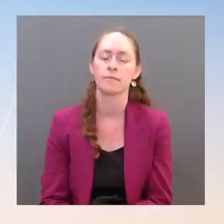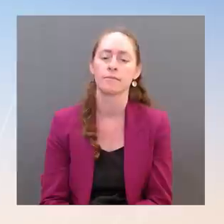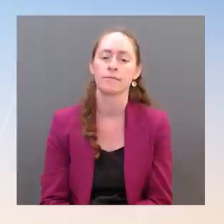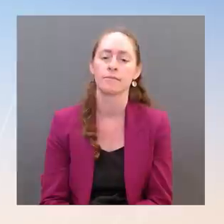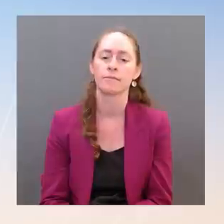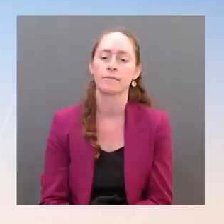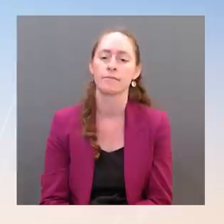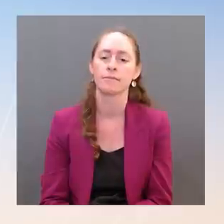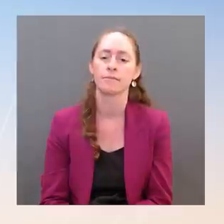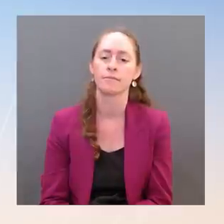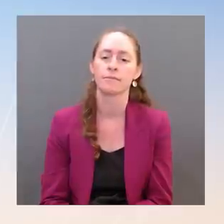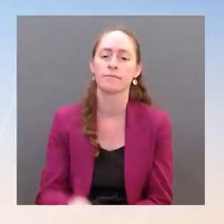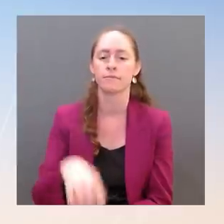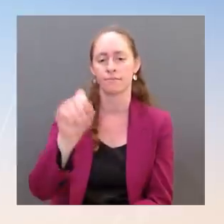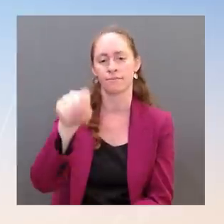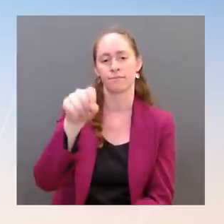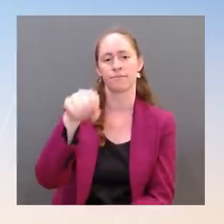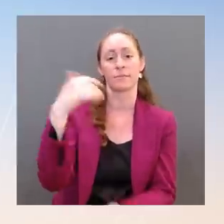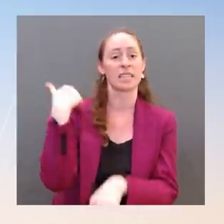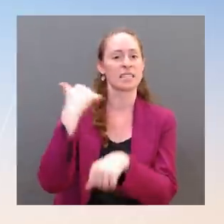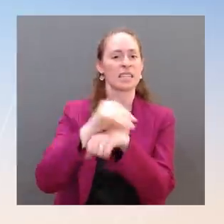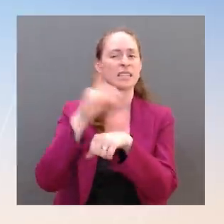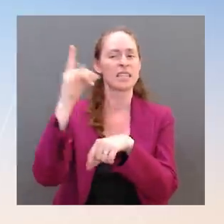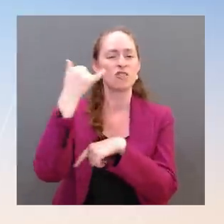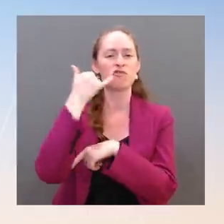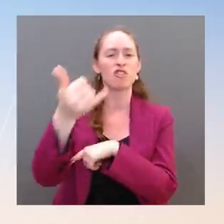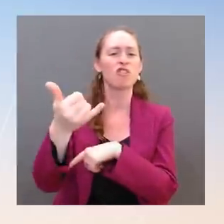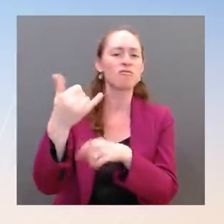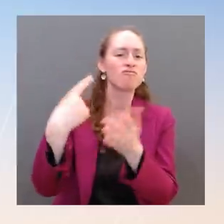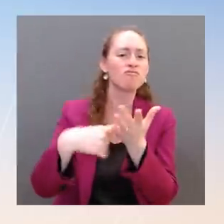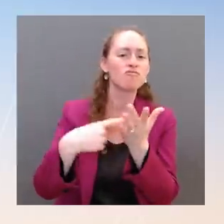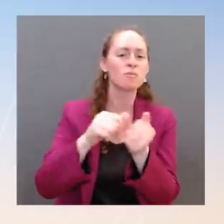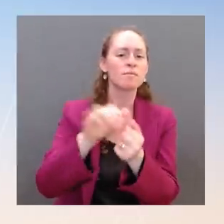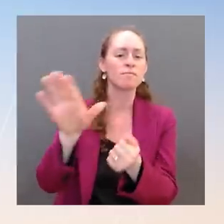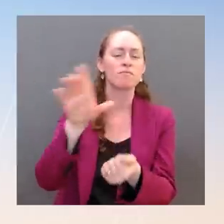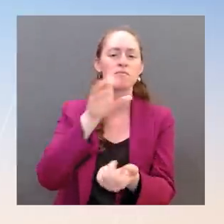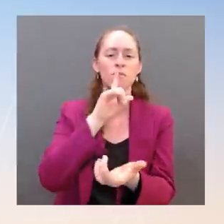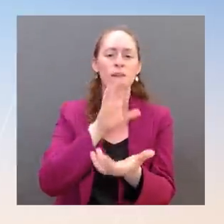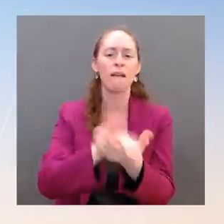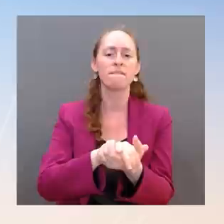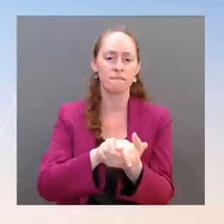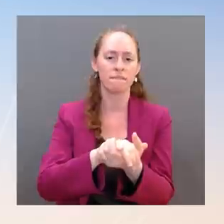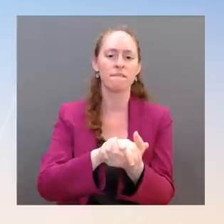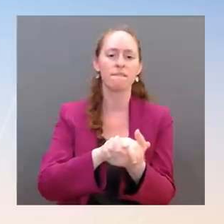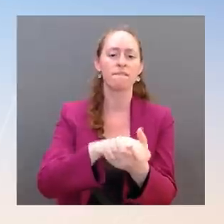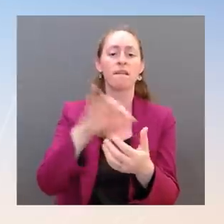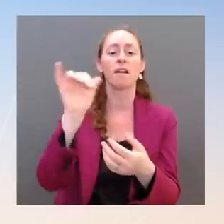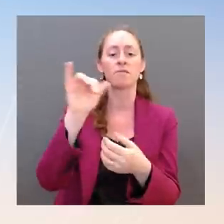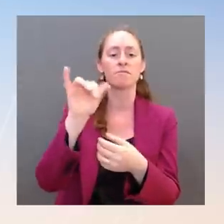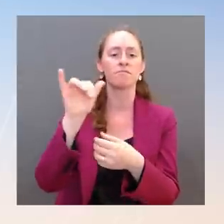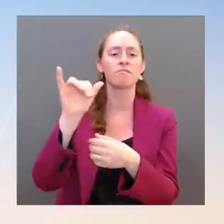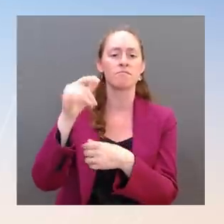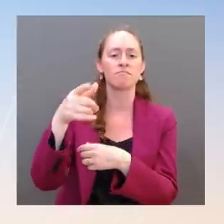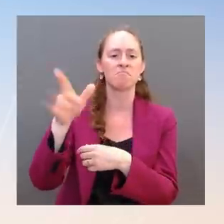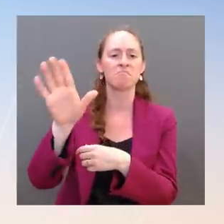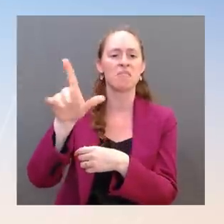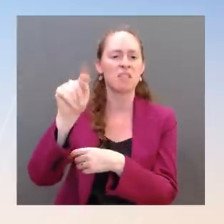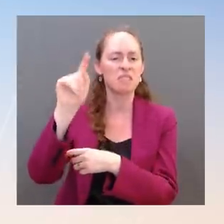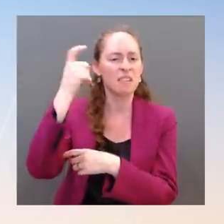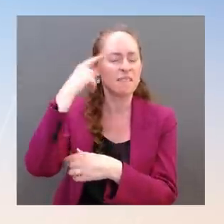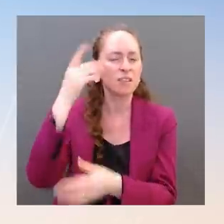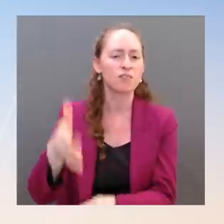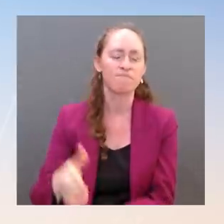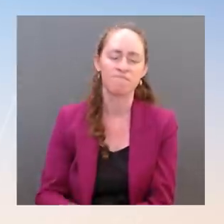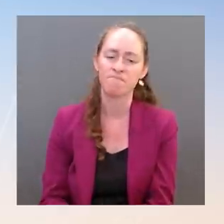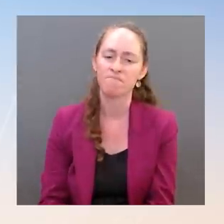wished the governor- — wished the lieutenant governor was speedy recovery. Okay. And the President said of Fetterman's